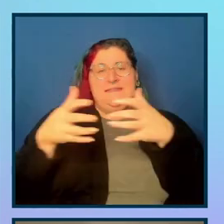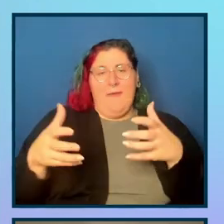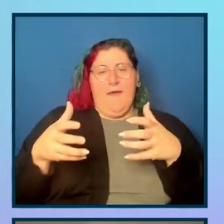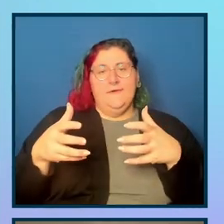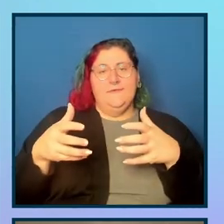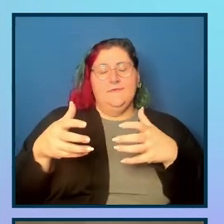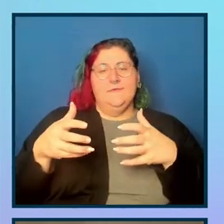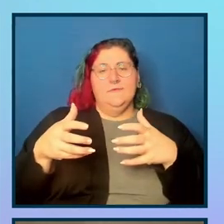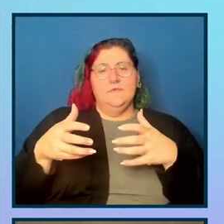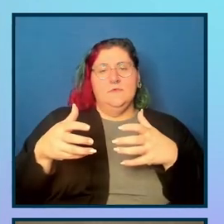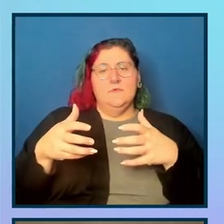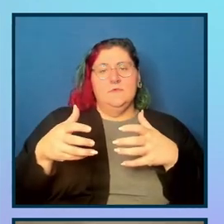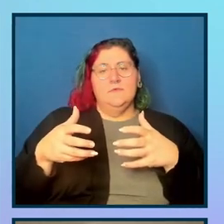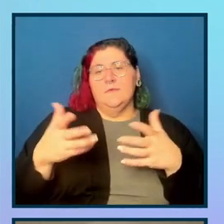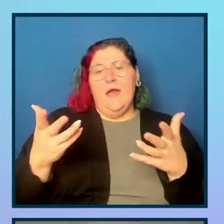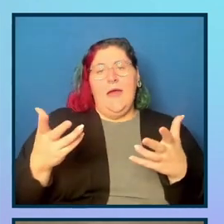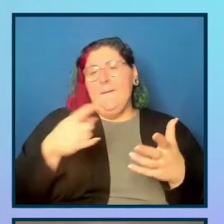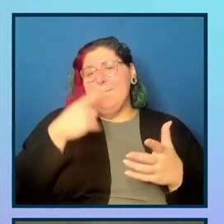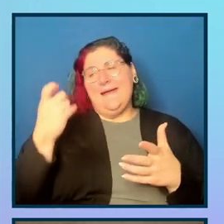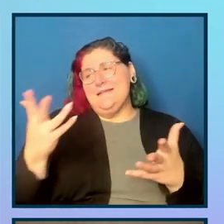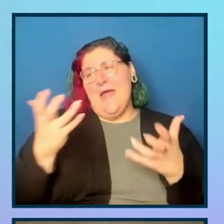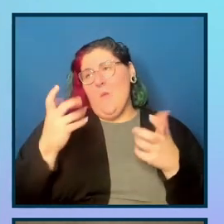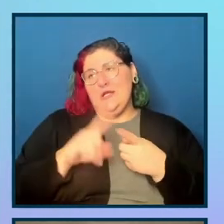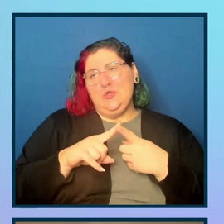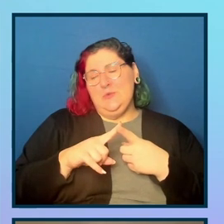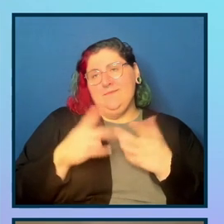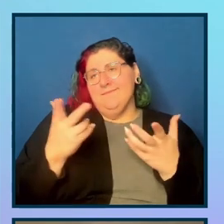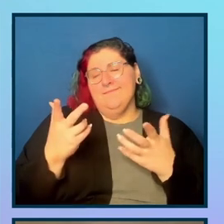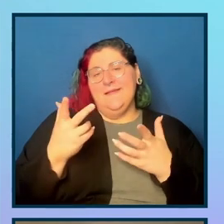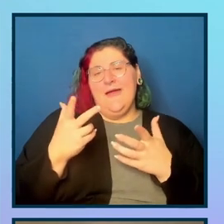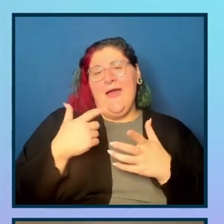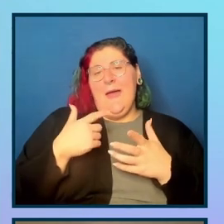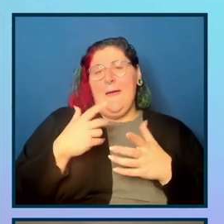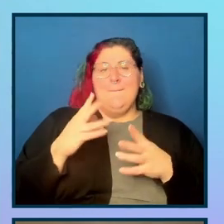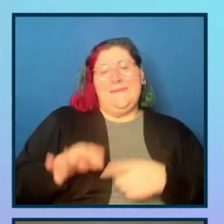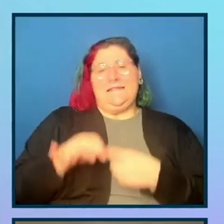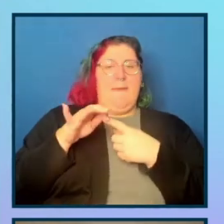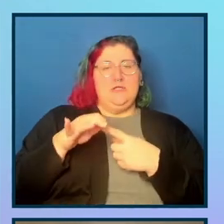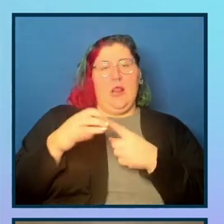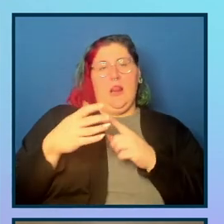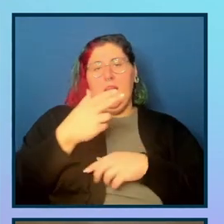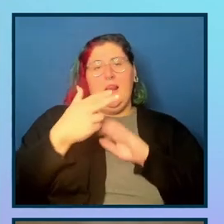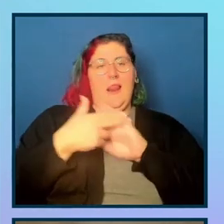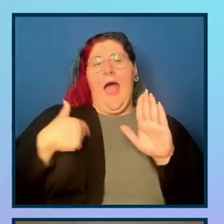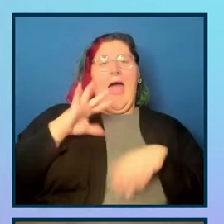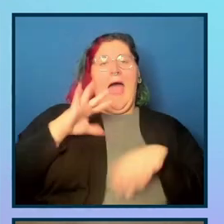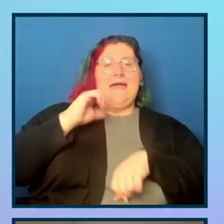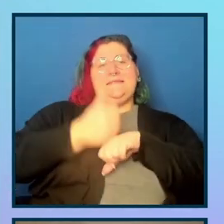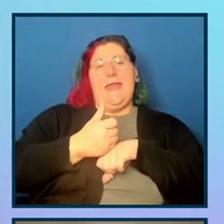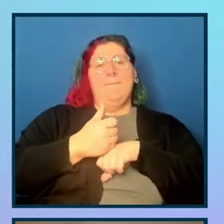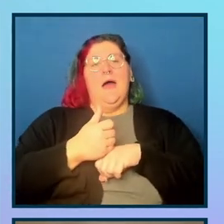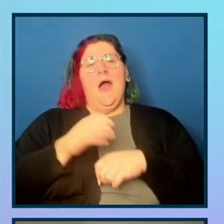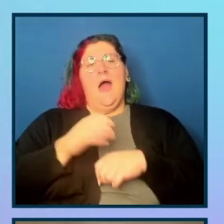I wanted to be a hipster or something. I set up, um, custom check boxes rather than, uh, semantic HTML elements. Cause